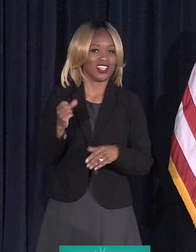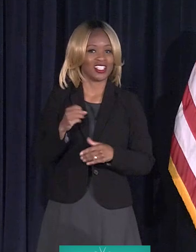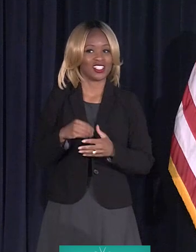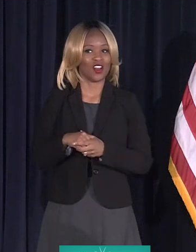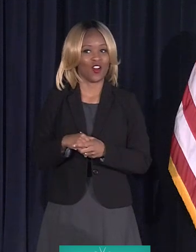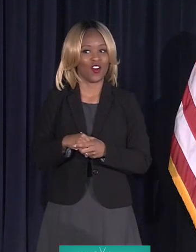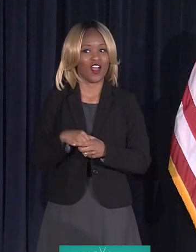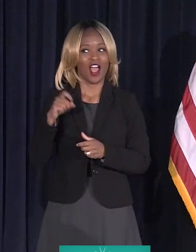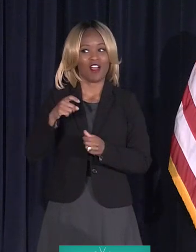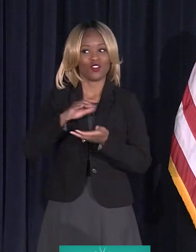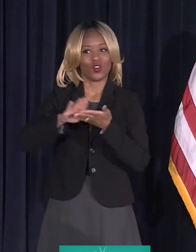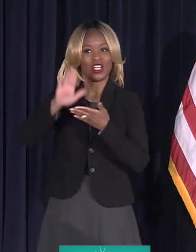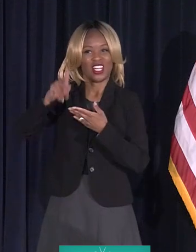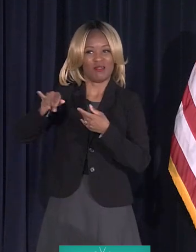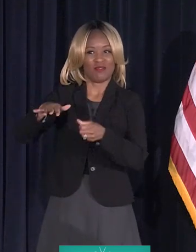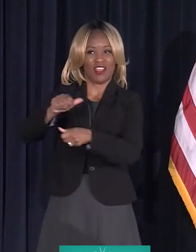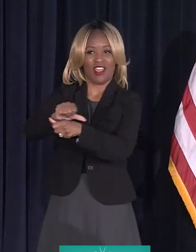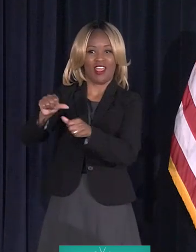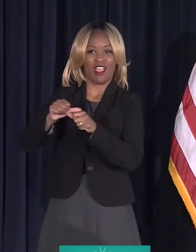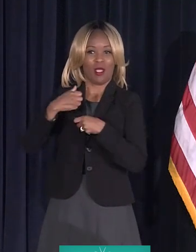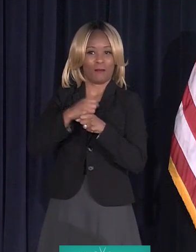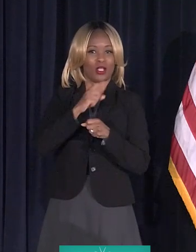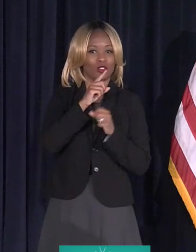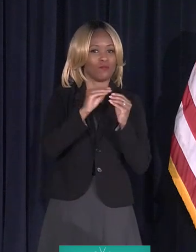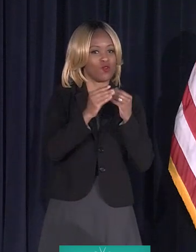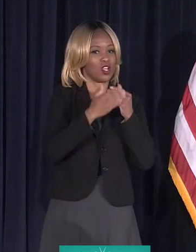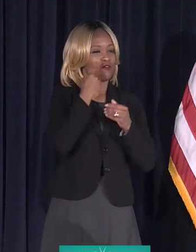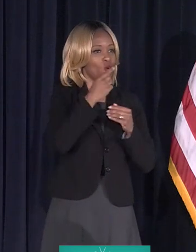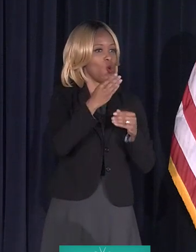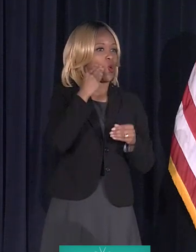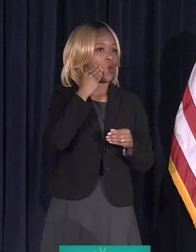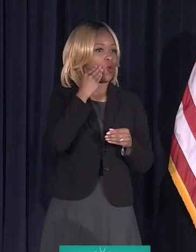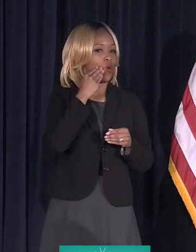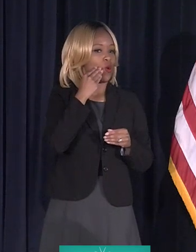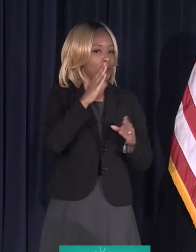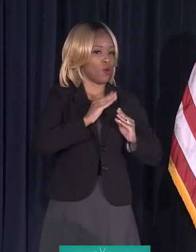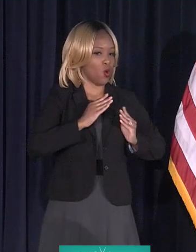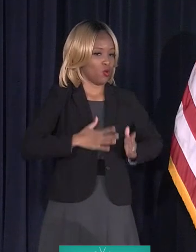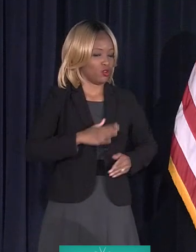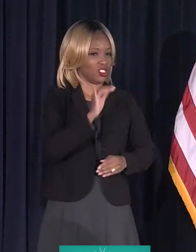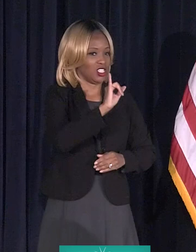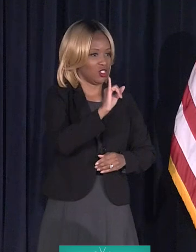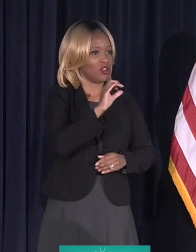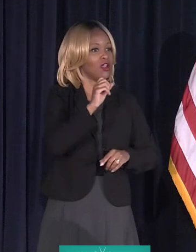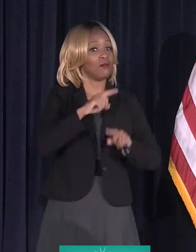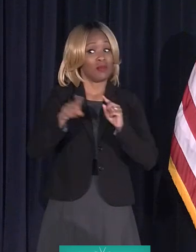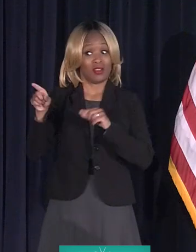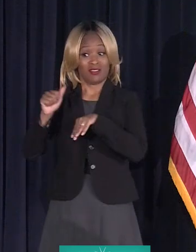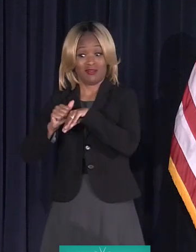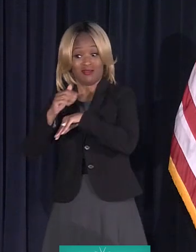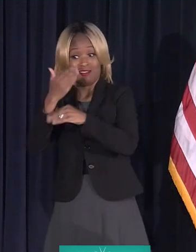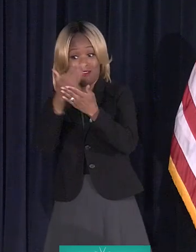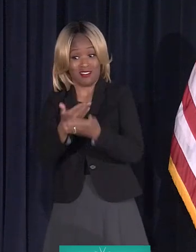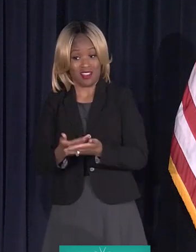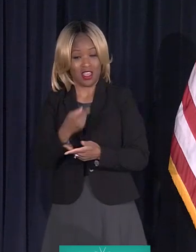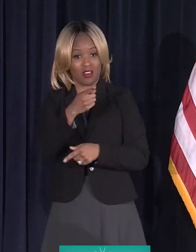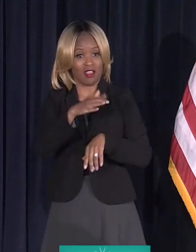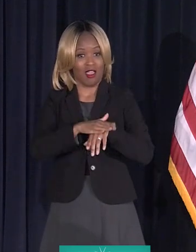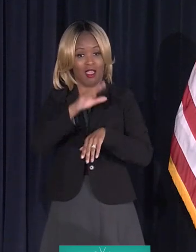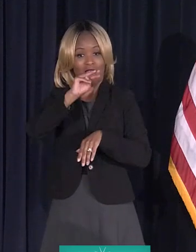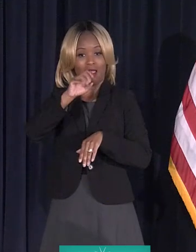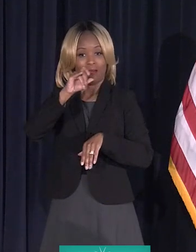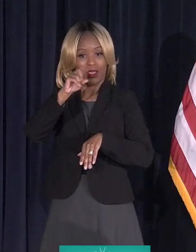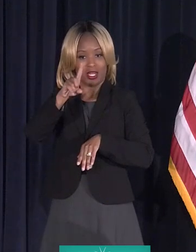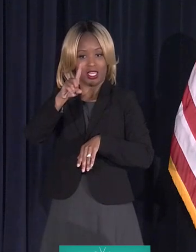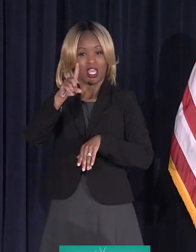We're going to have to clean up that area to make it easier for you to get homeowner's insurance, but I'm really glad. So, you obviously, you sent them your evidence that you're on Medicare, and you got